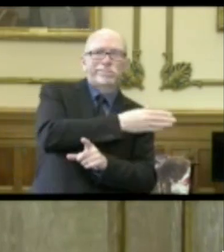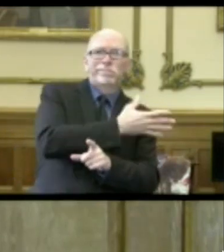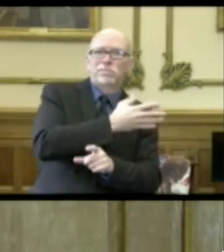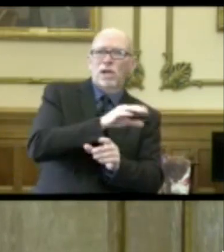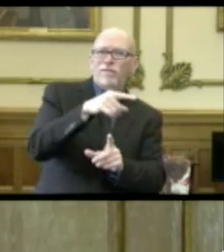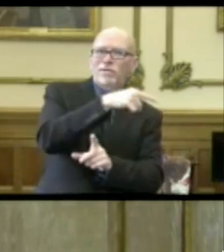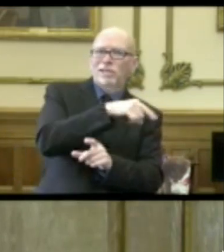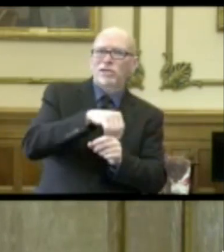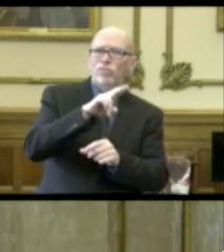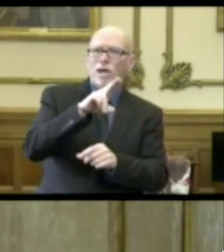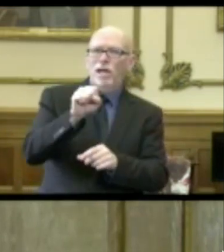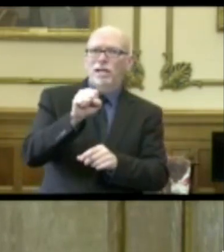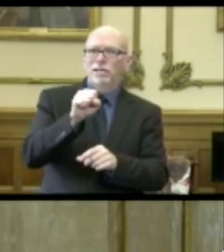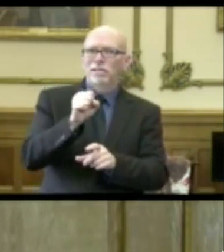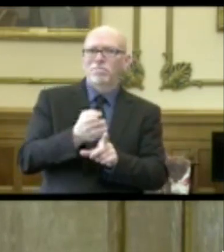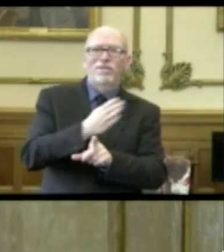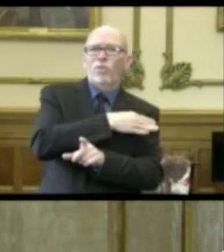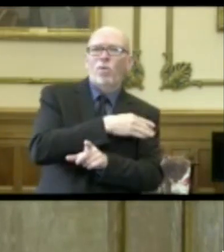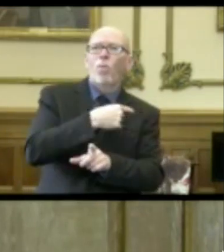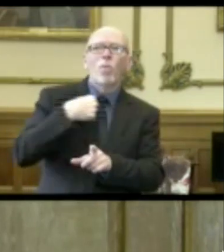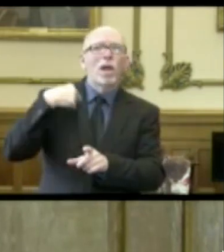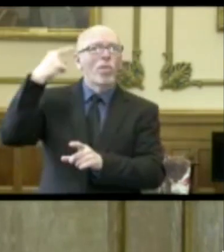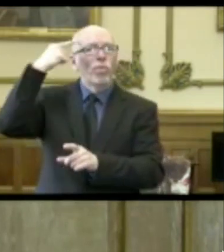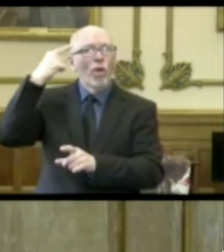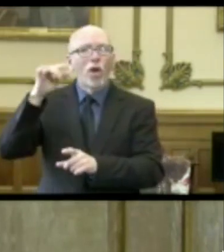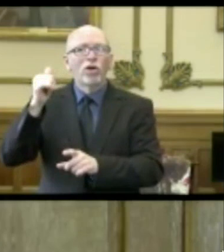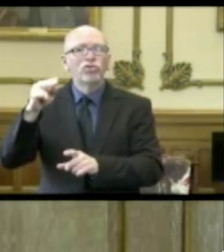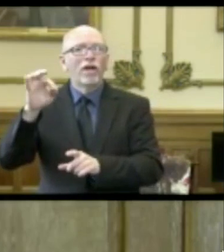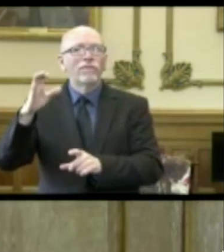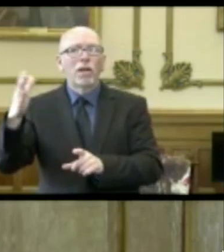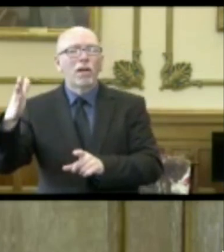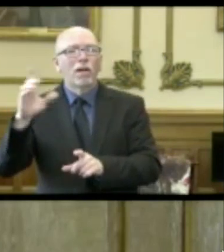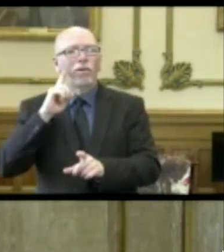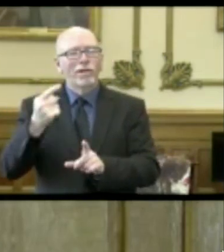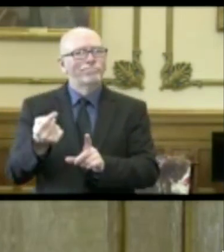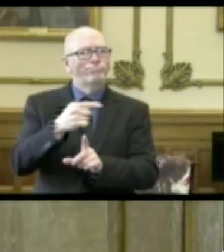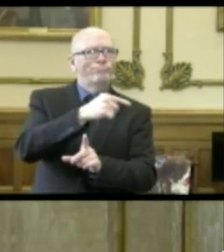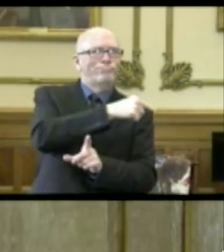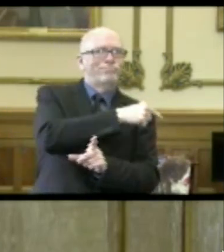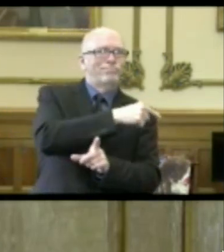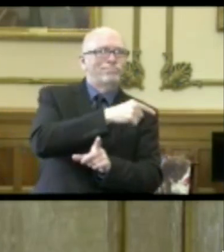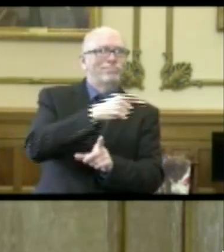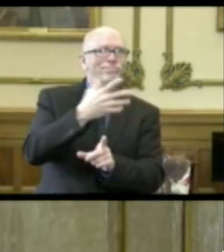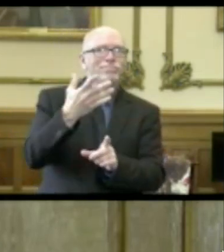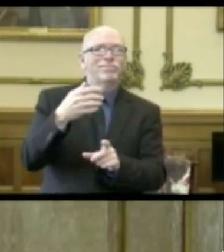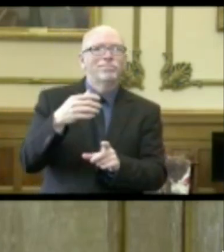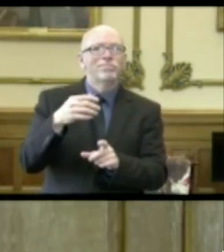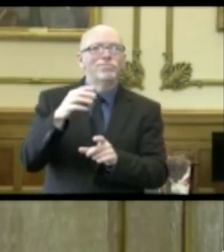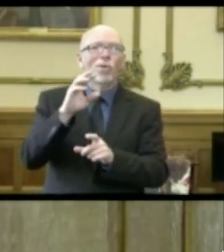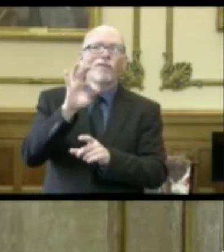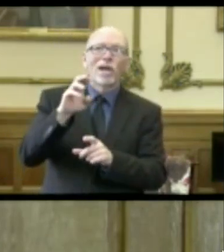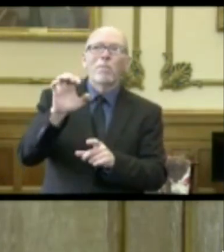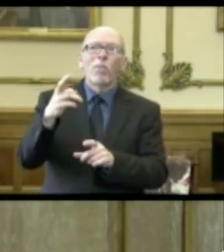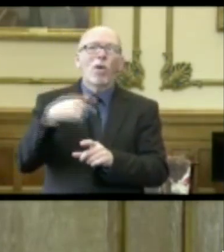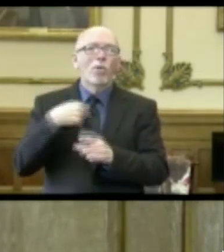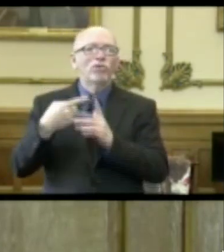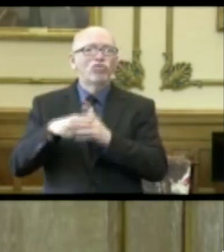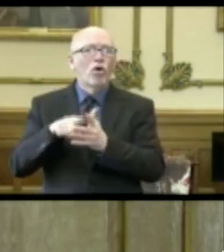obviously in the United States before we kind of started really tracking it closely in late February and early March?